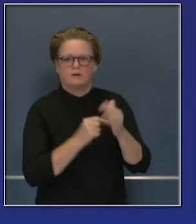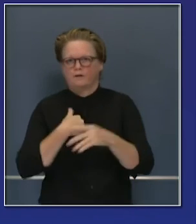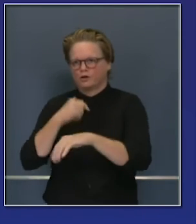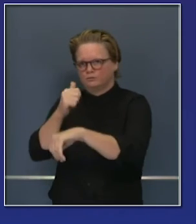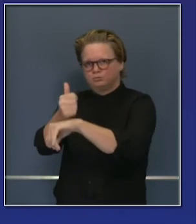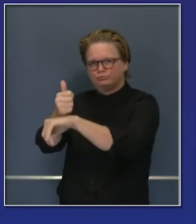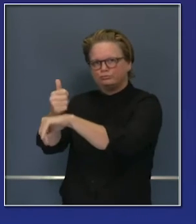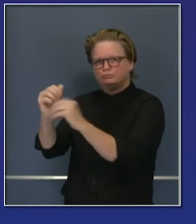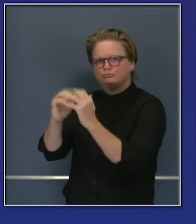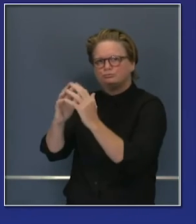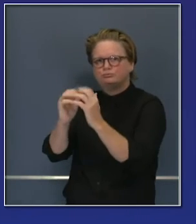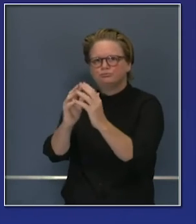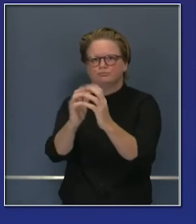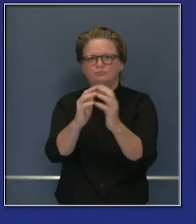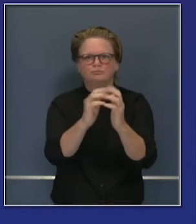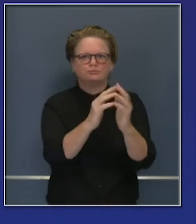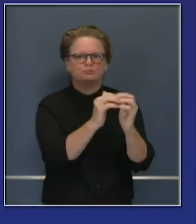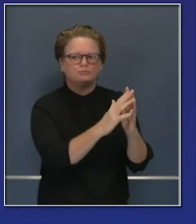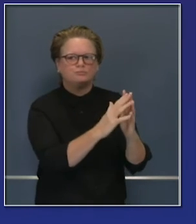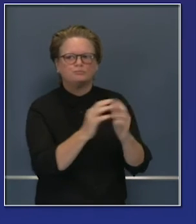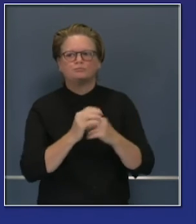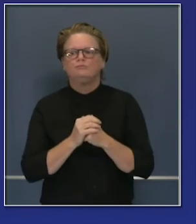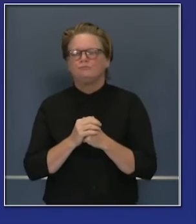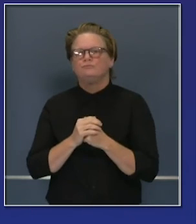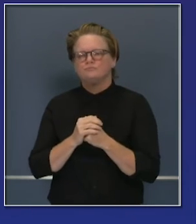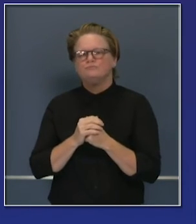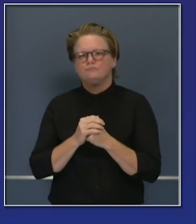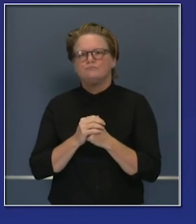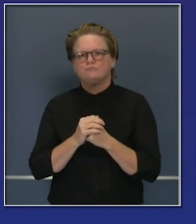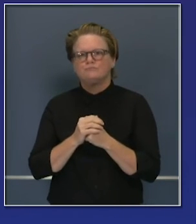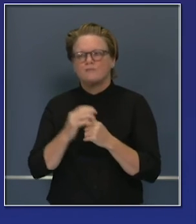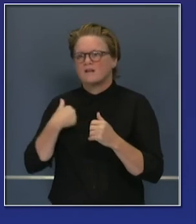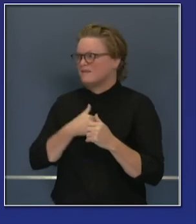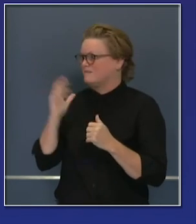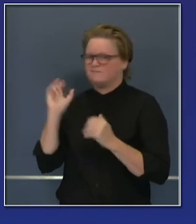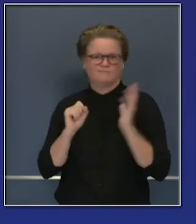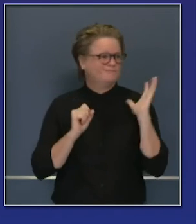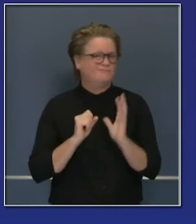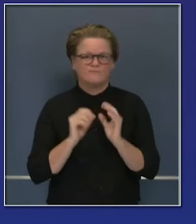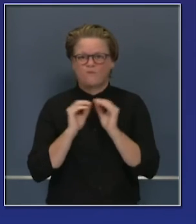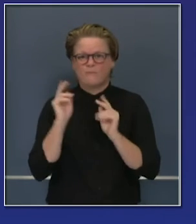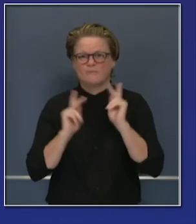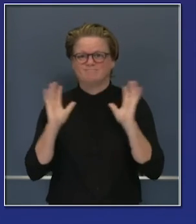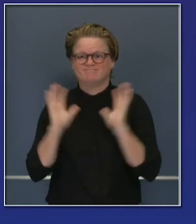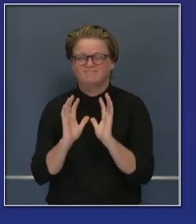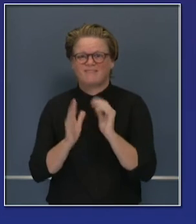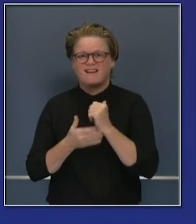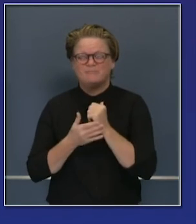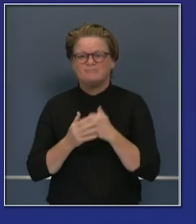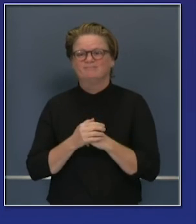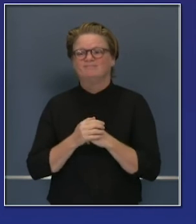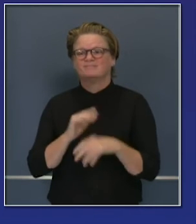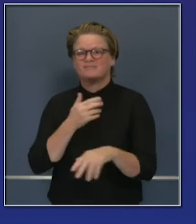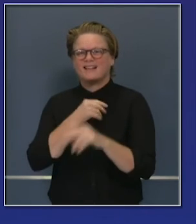We have capacity, if needed, again, if needed, of roughly 2,000 beds, total capacity, in